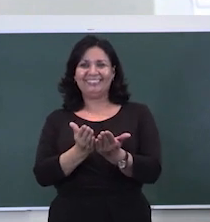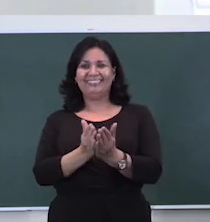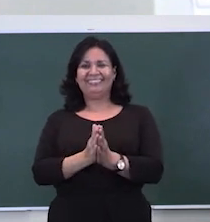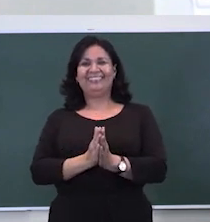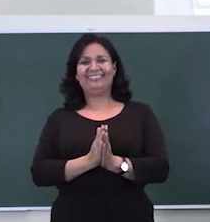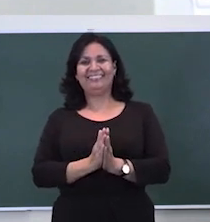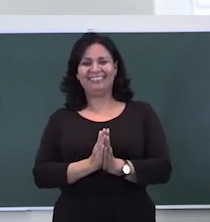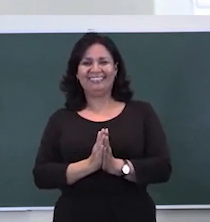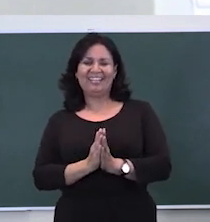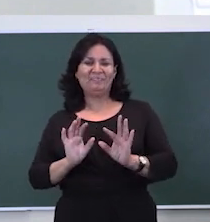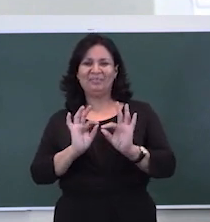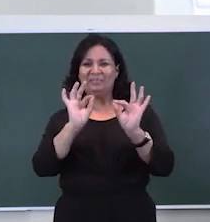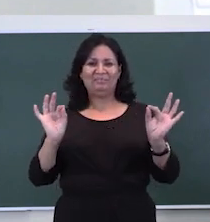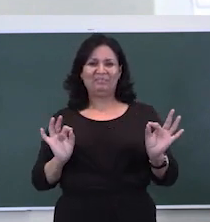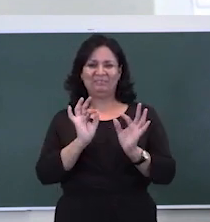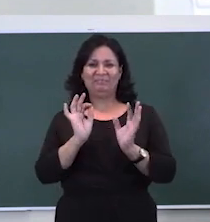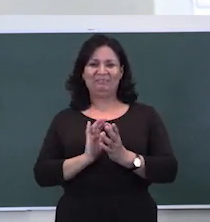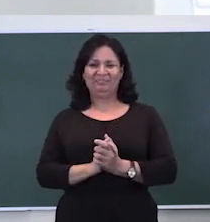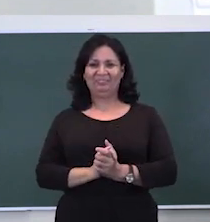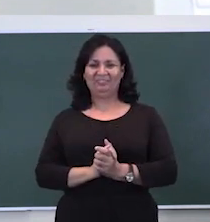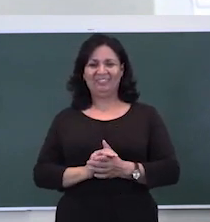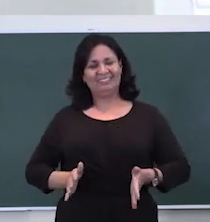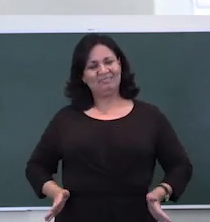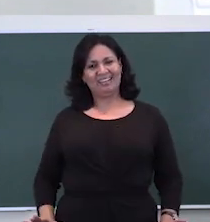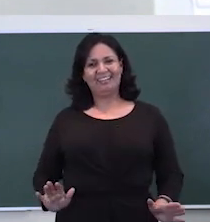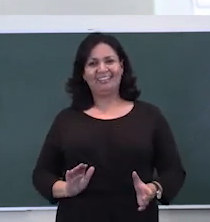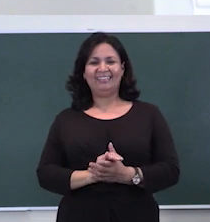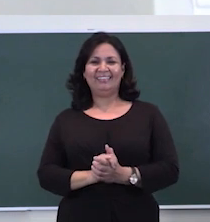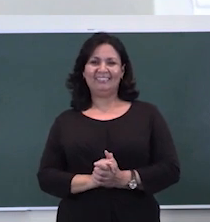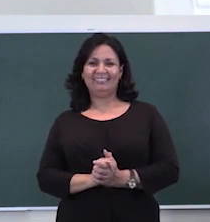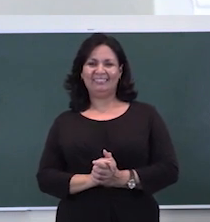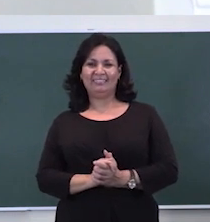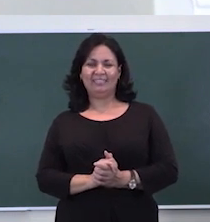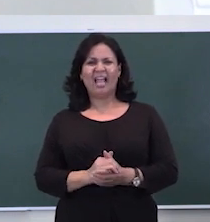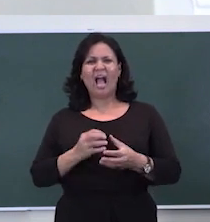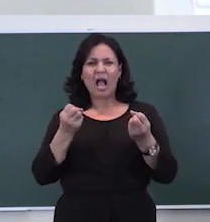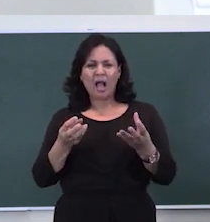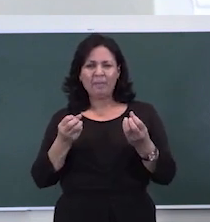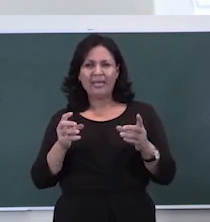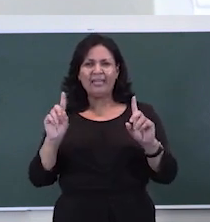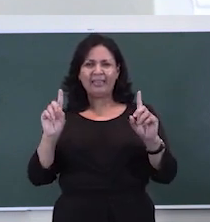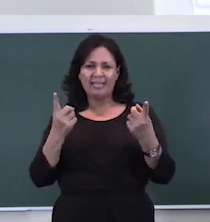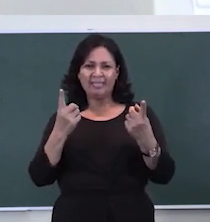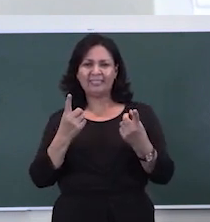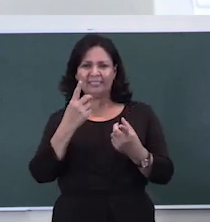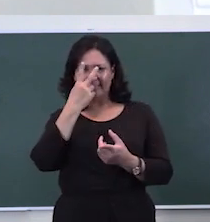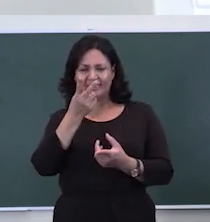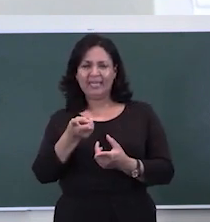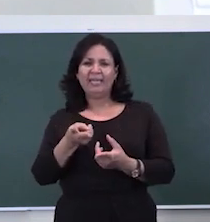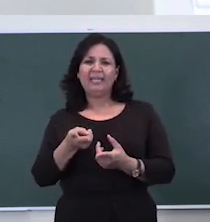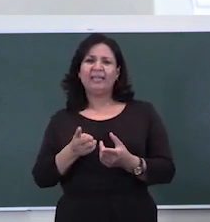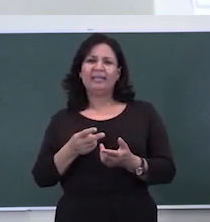beautiful she is. Now let us look at how many things are there in the picture. We can see